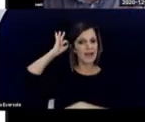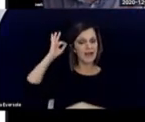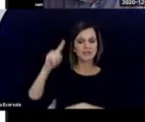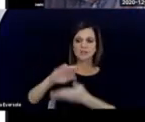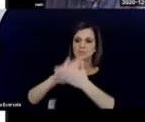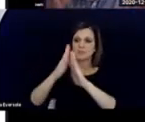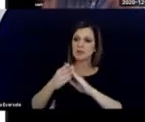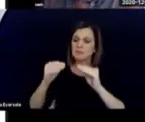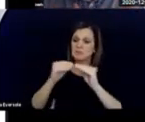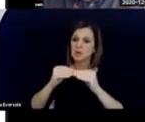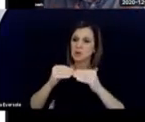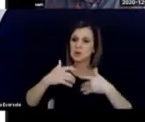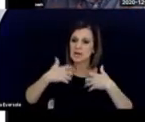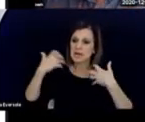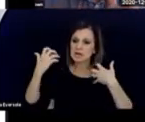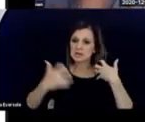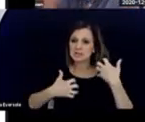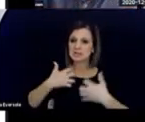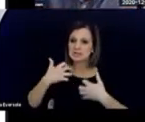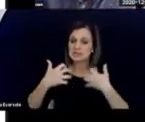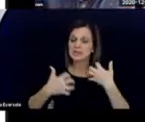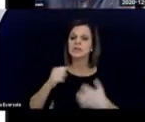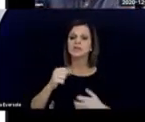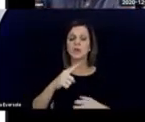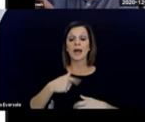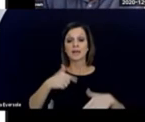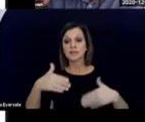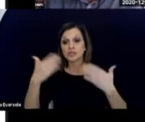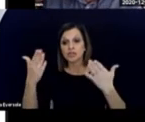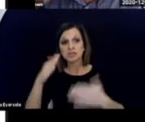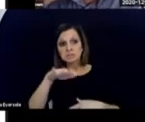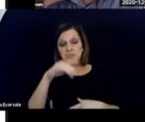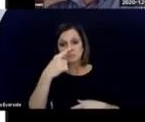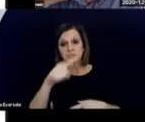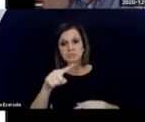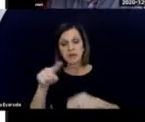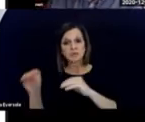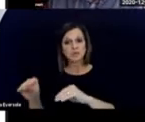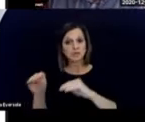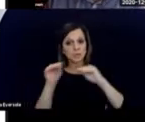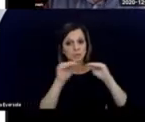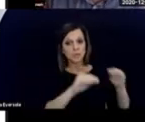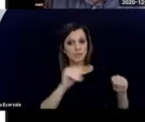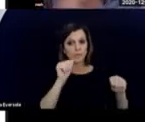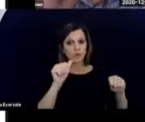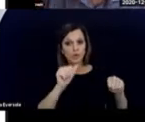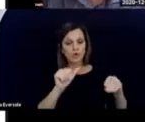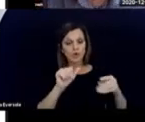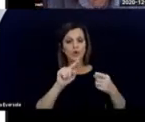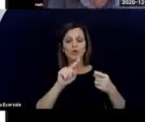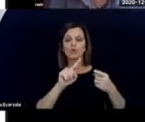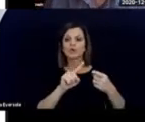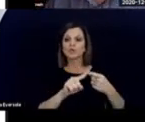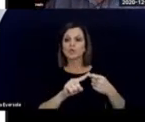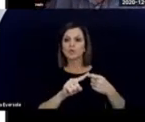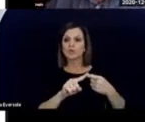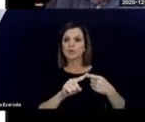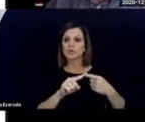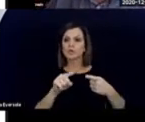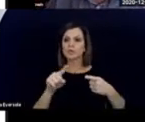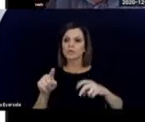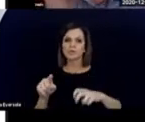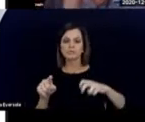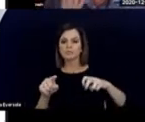And I suggested they move her to the other side of the table with her back to the wall. And she was a different child.